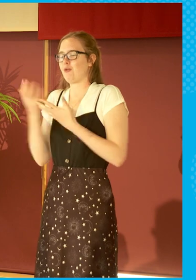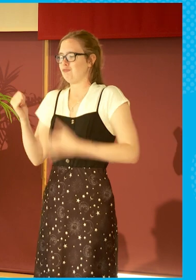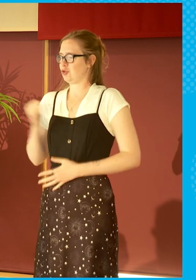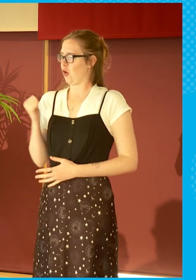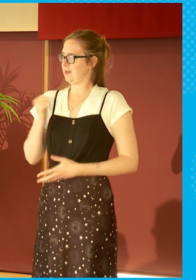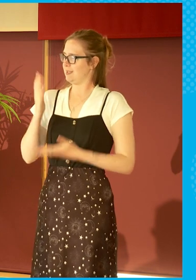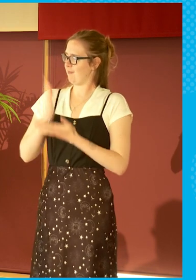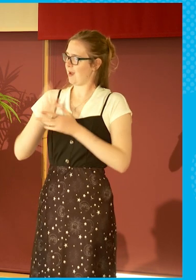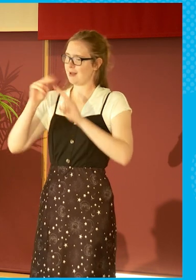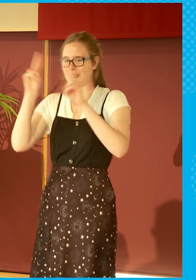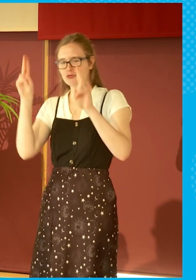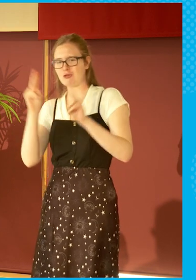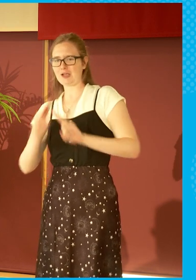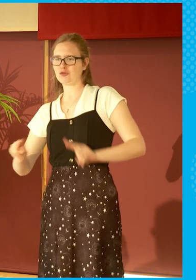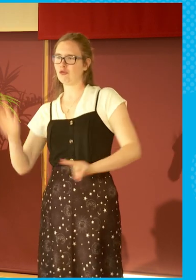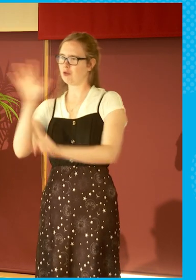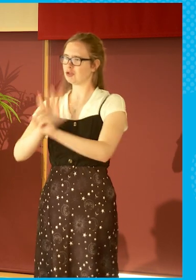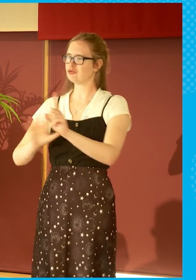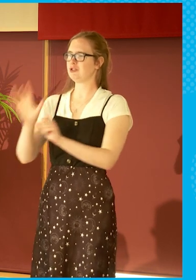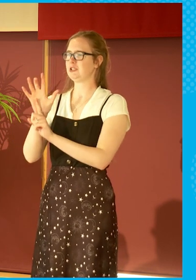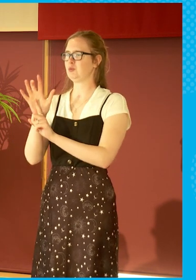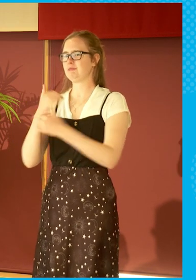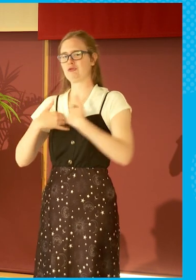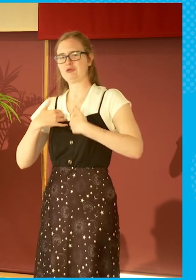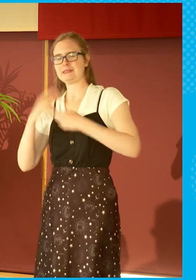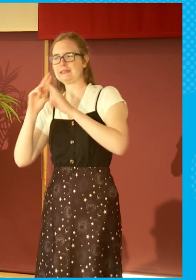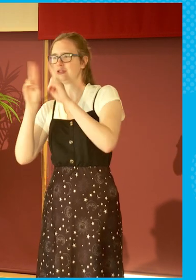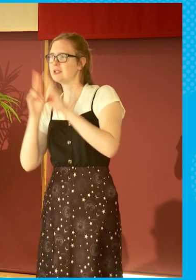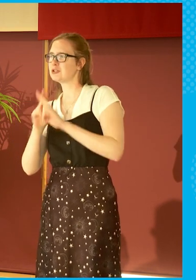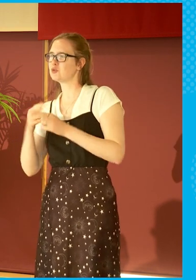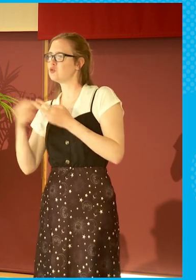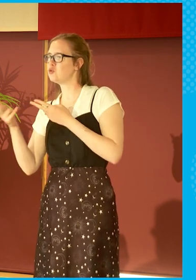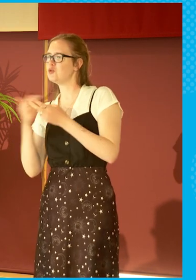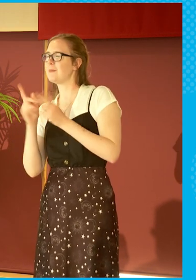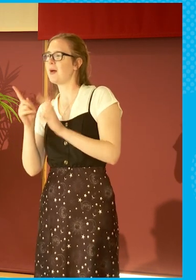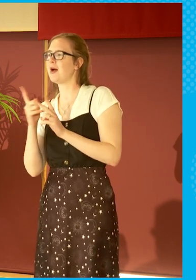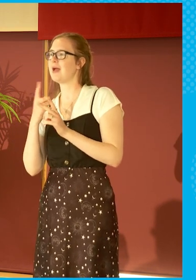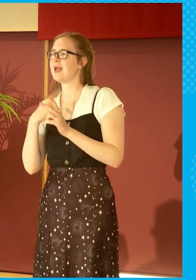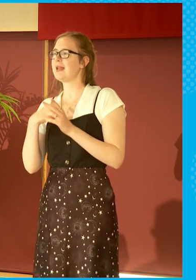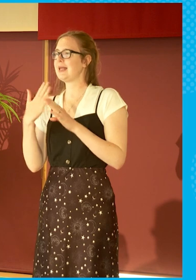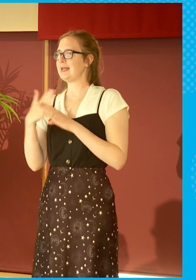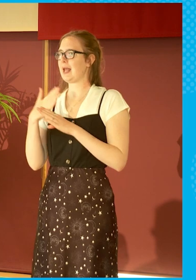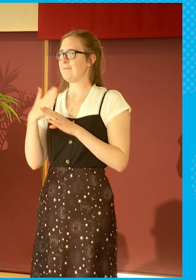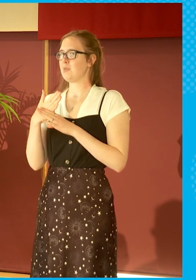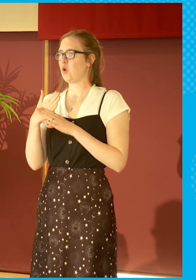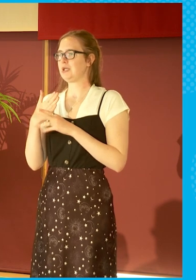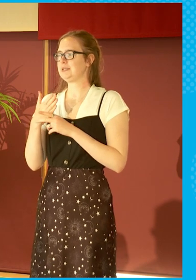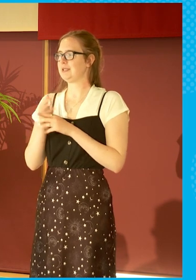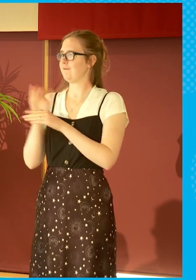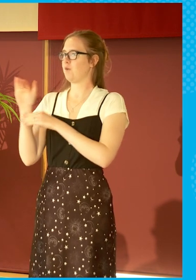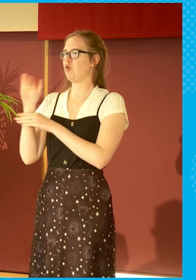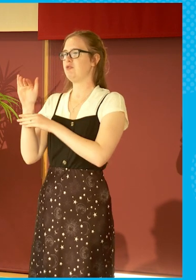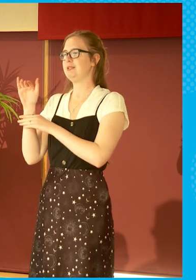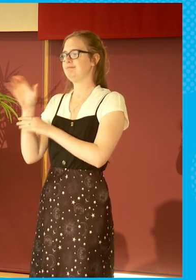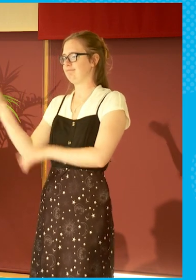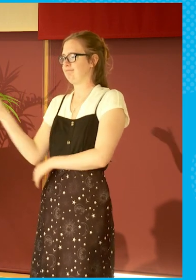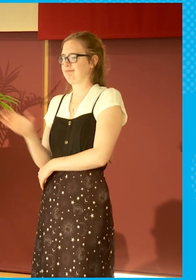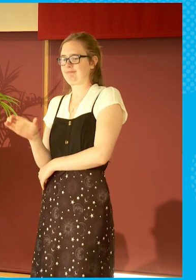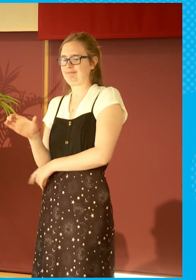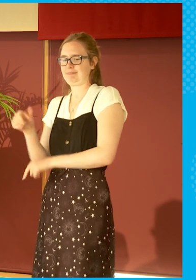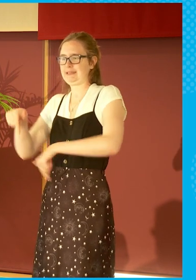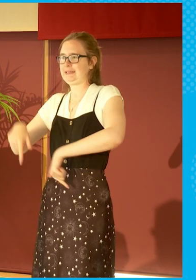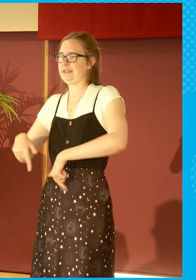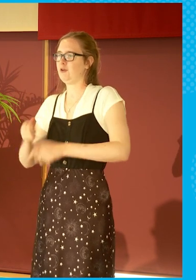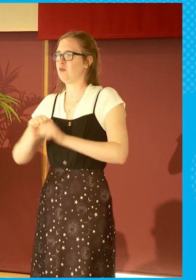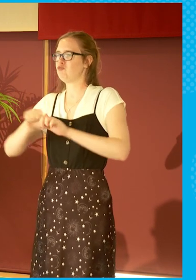internationalist country and we're very interested in international news. We don't have any employed foreign correspondents left in broadcast. I mean, there's